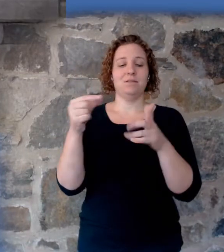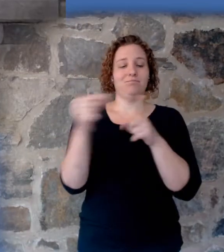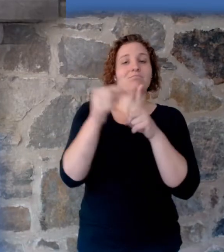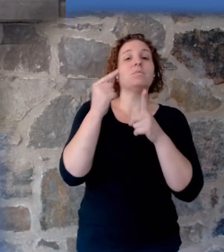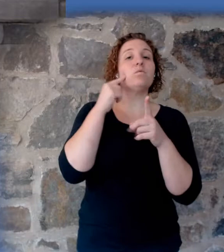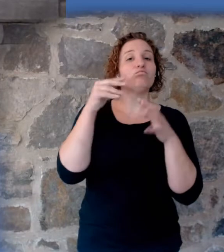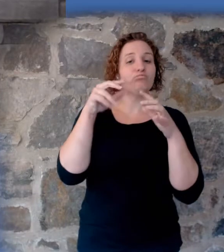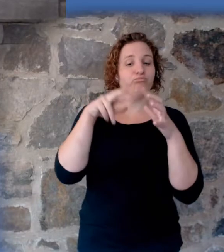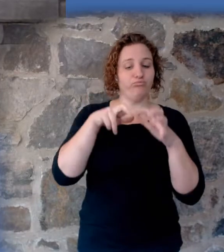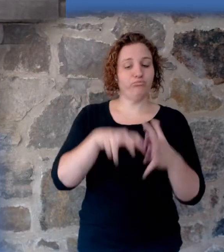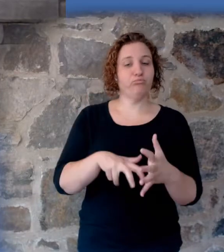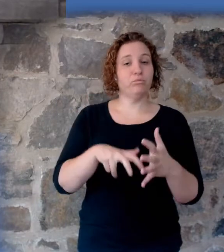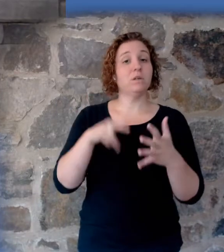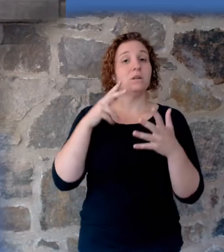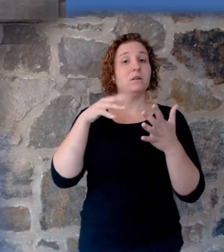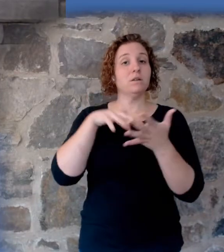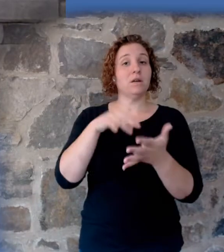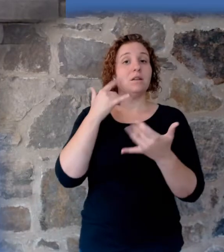Thessalonians.